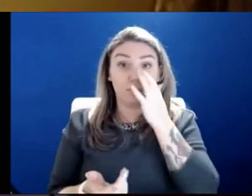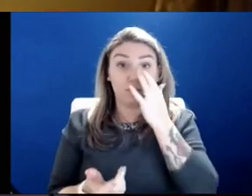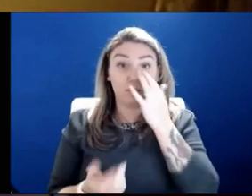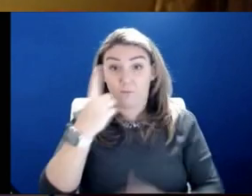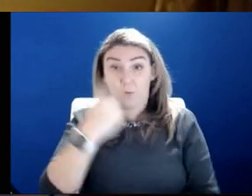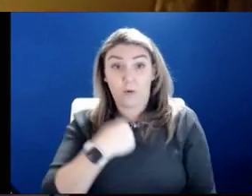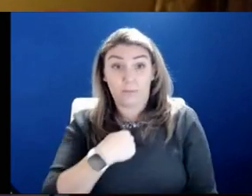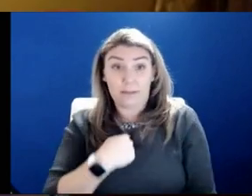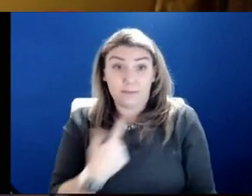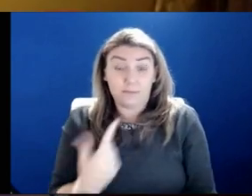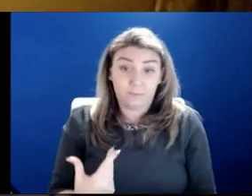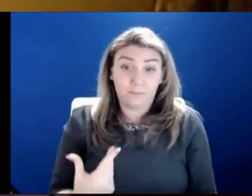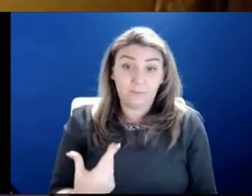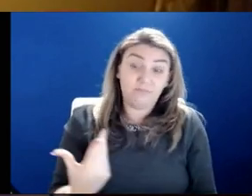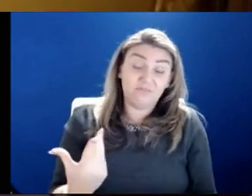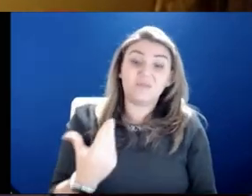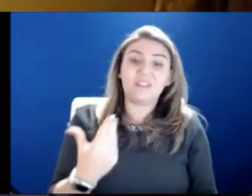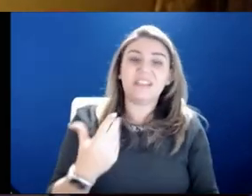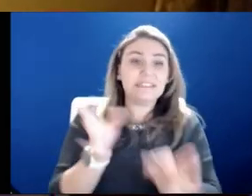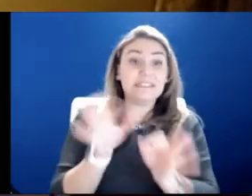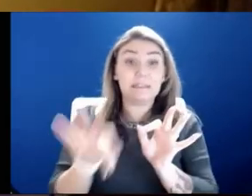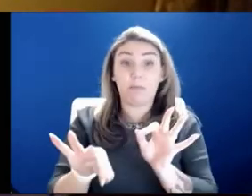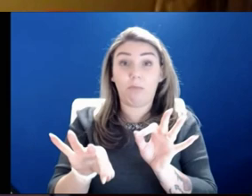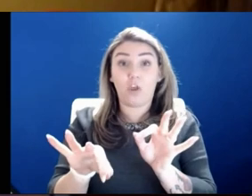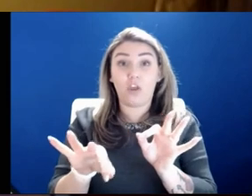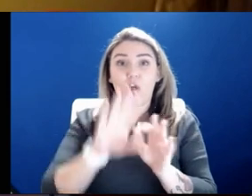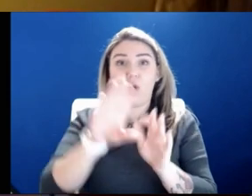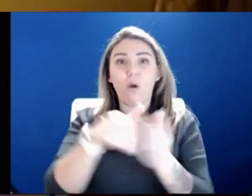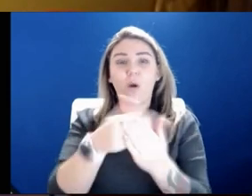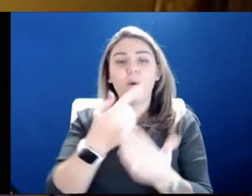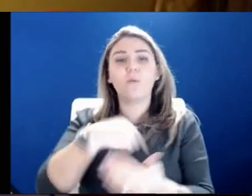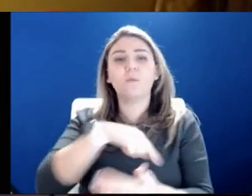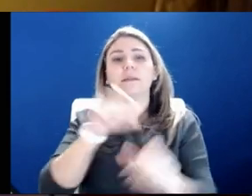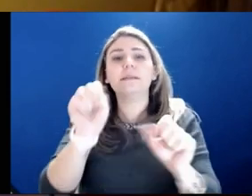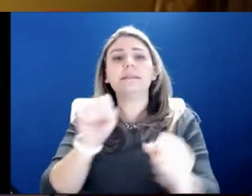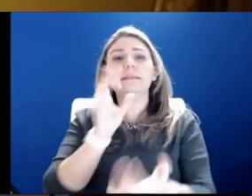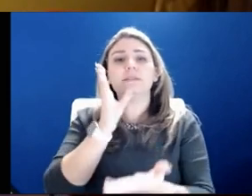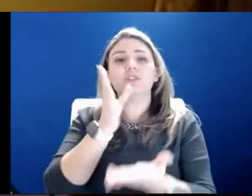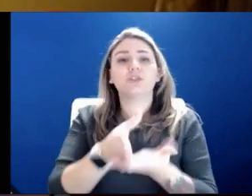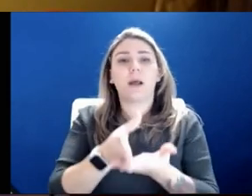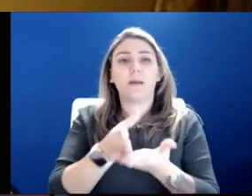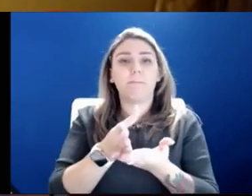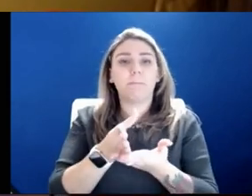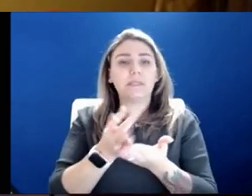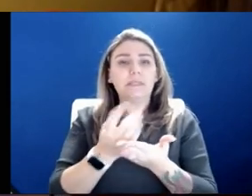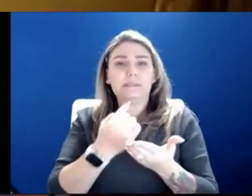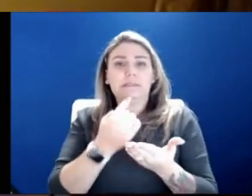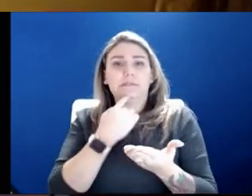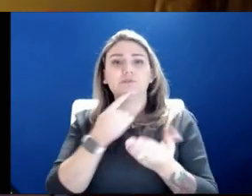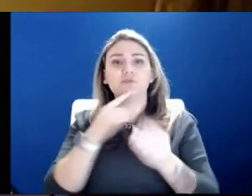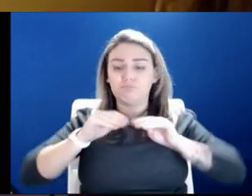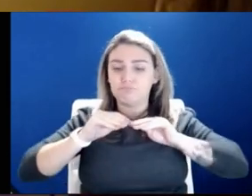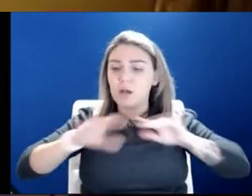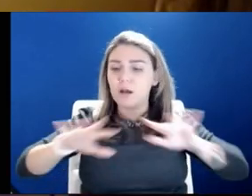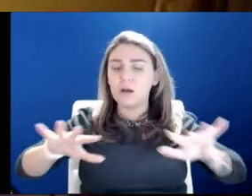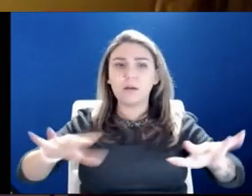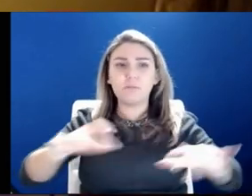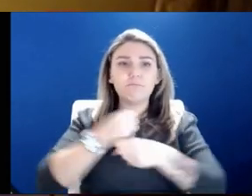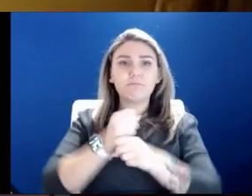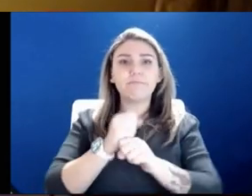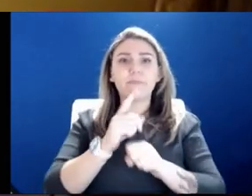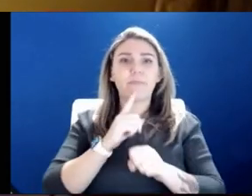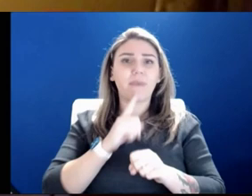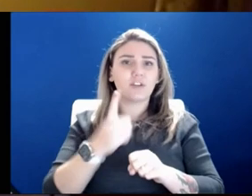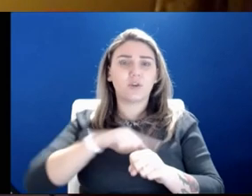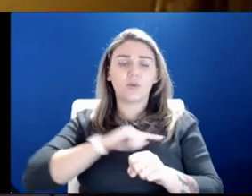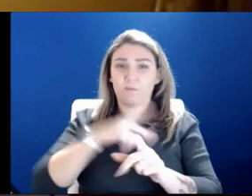it's all in some ways simple. Let's do all we can to stop the seriousness of this pandemic. Let's make sure that we're